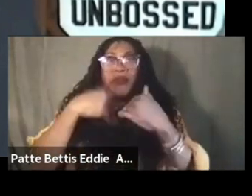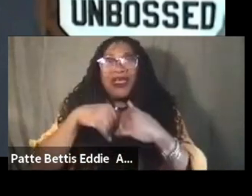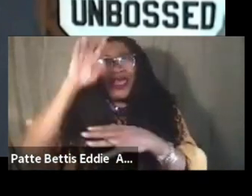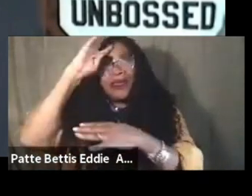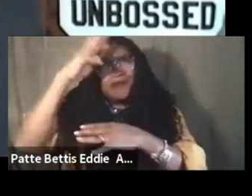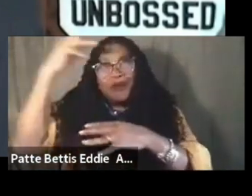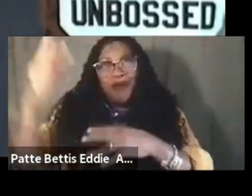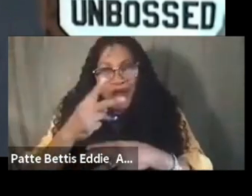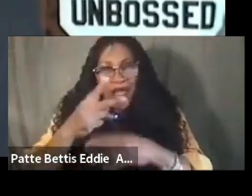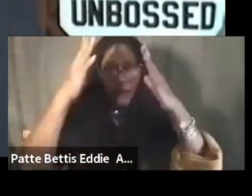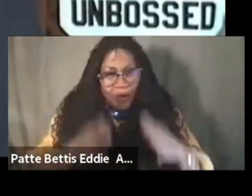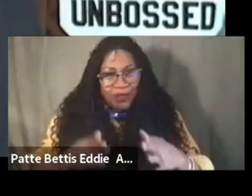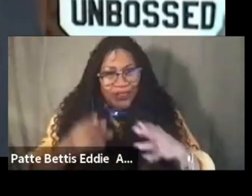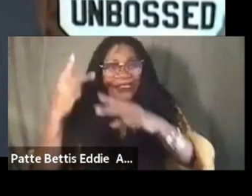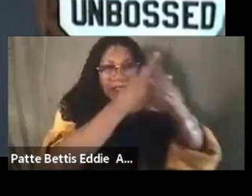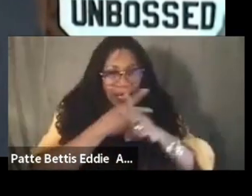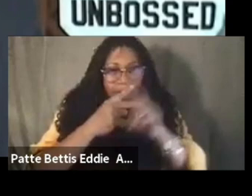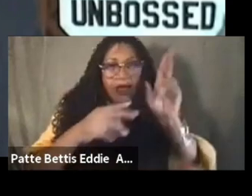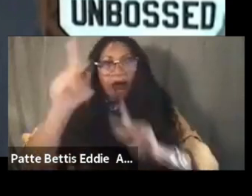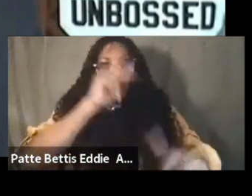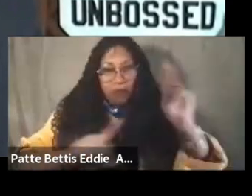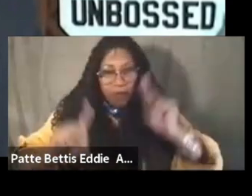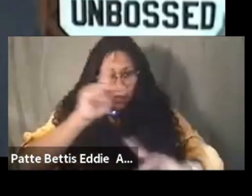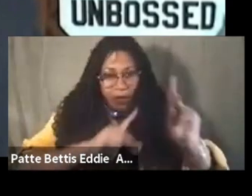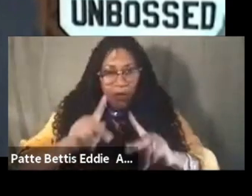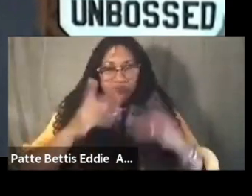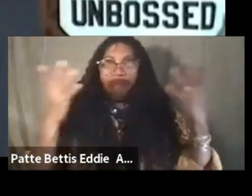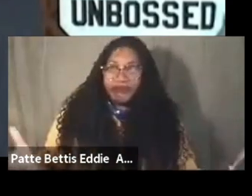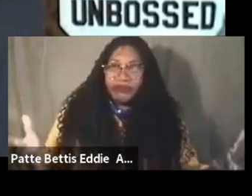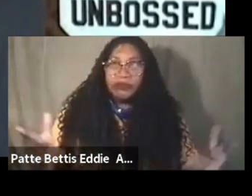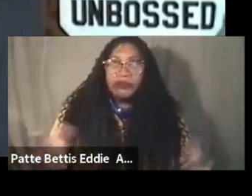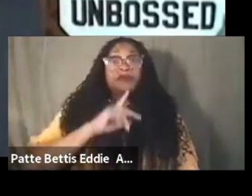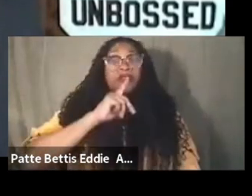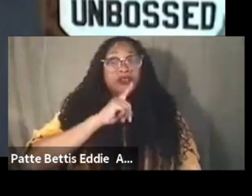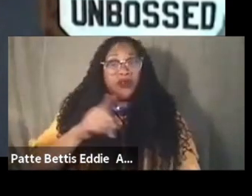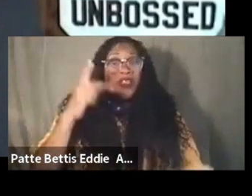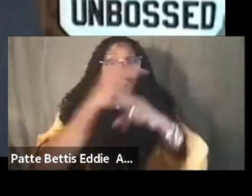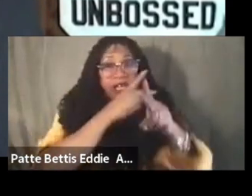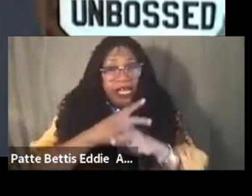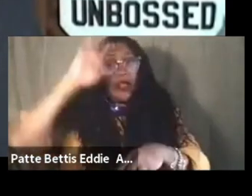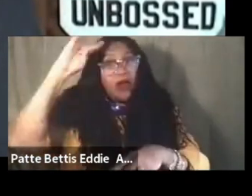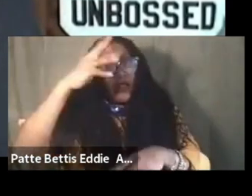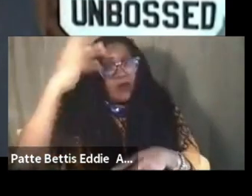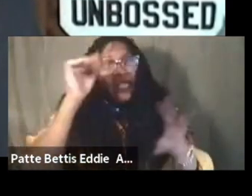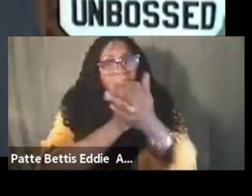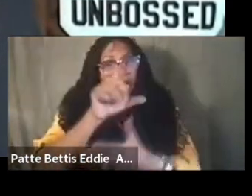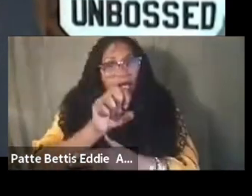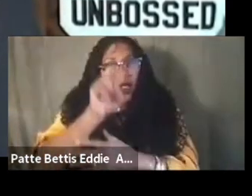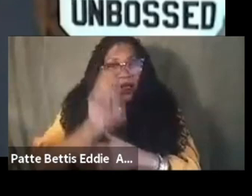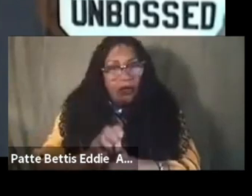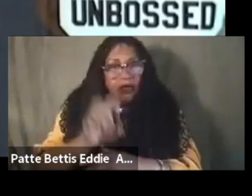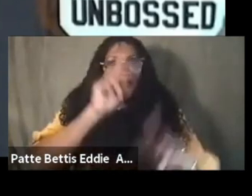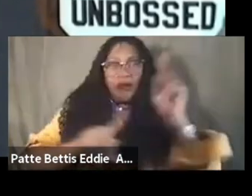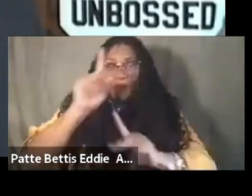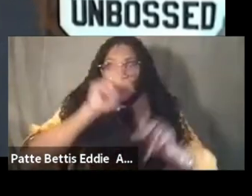involve a love a love of community a love of people and um thanks to all of you today really i'm just